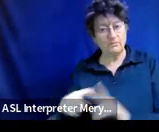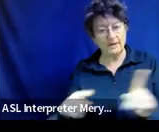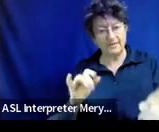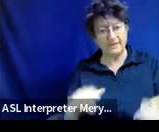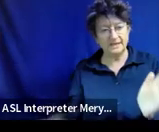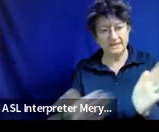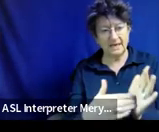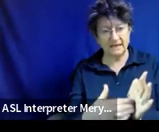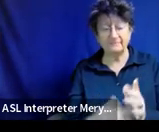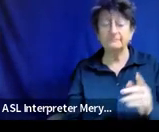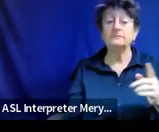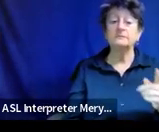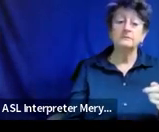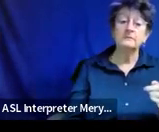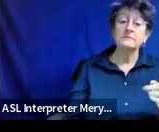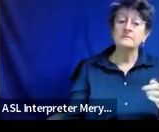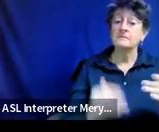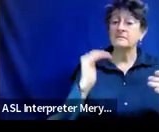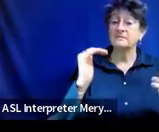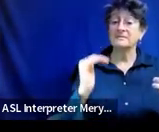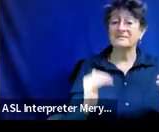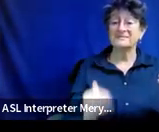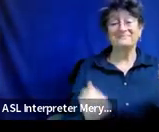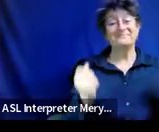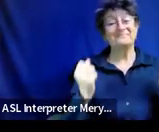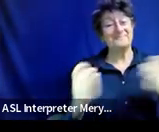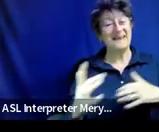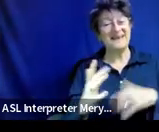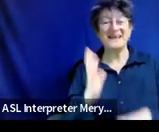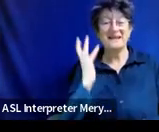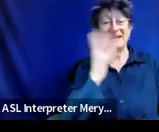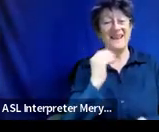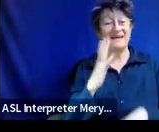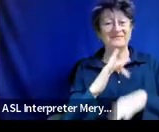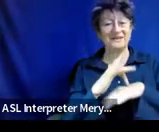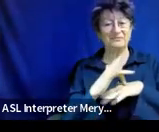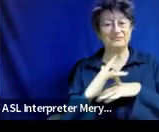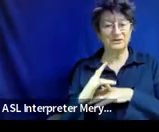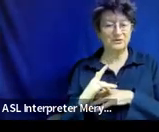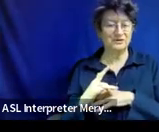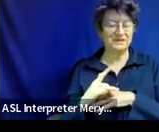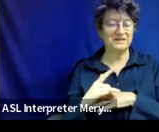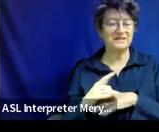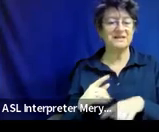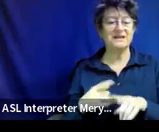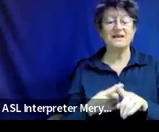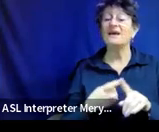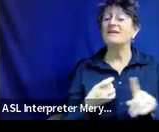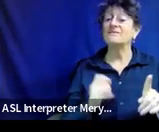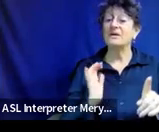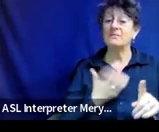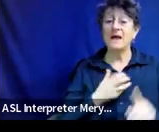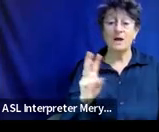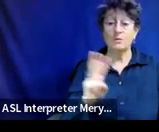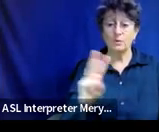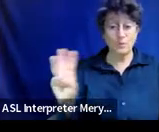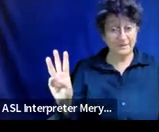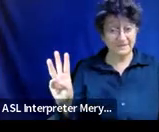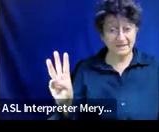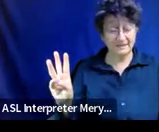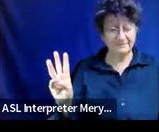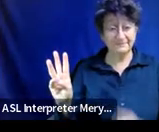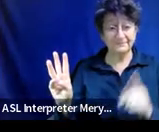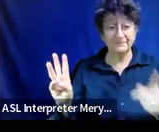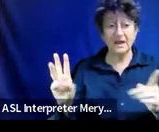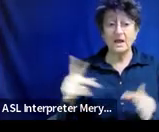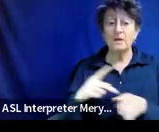And then we have all of these lovely resources. These pretty much come from our website. So we have our professional